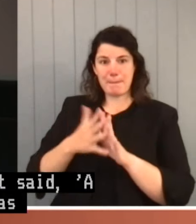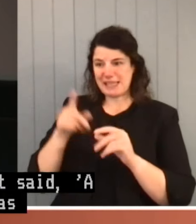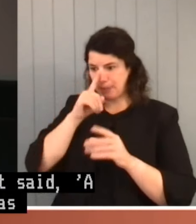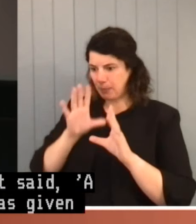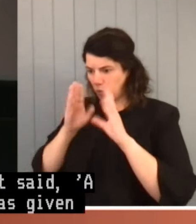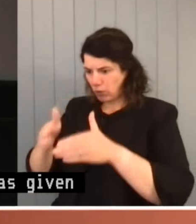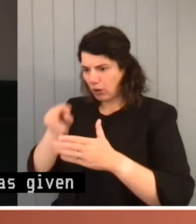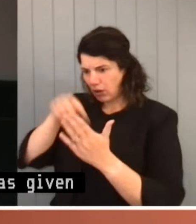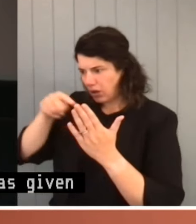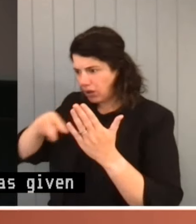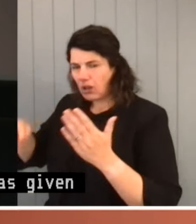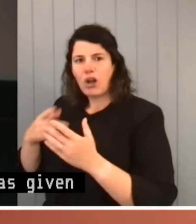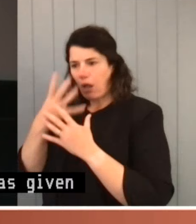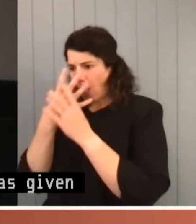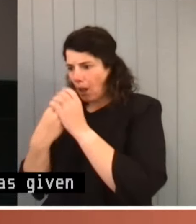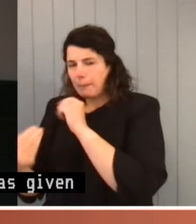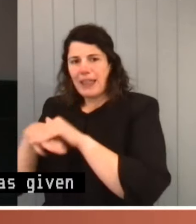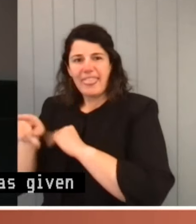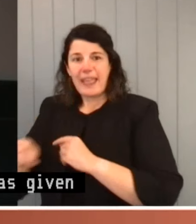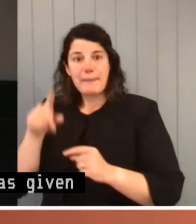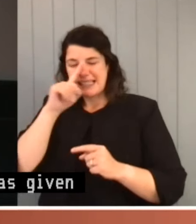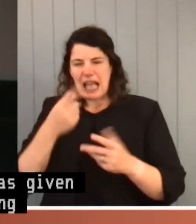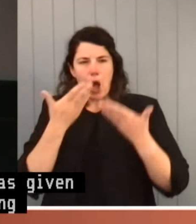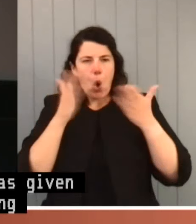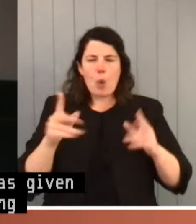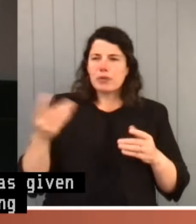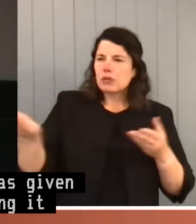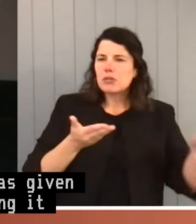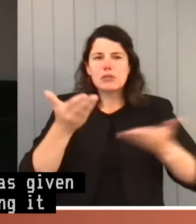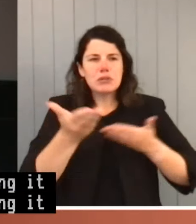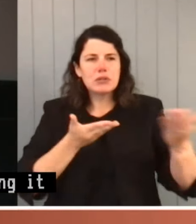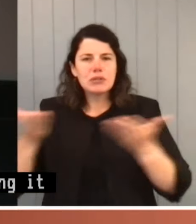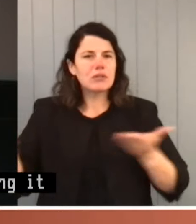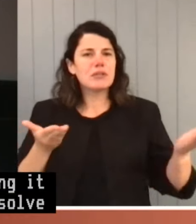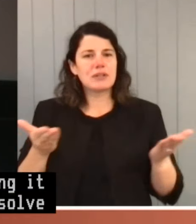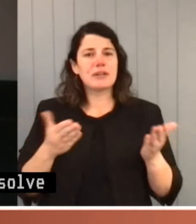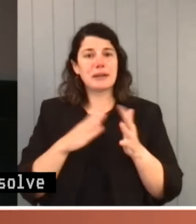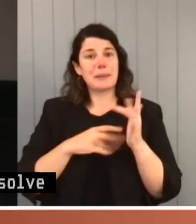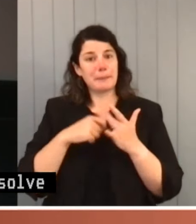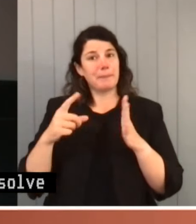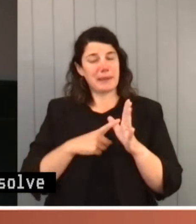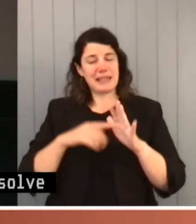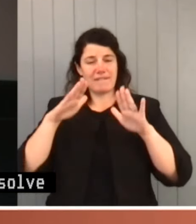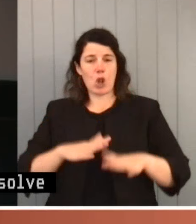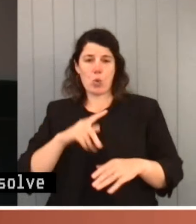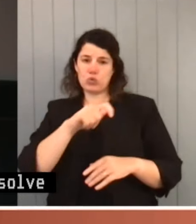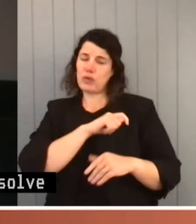harder to collaboratively solve problems. Media is not trusted with especially low trust in social media.